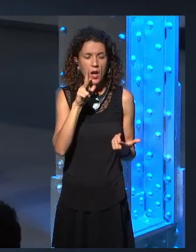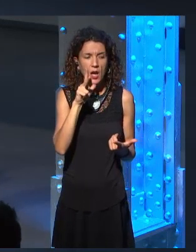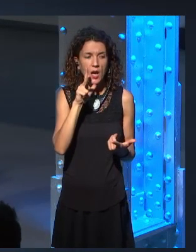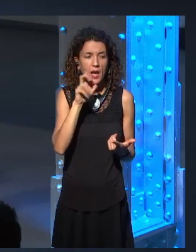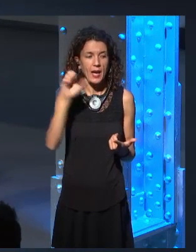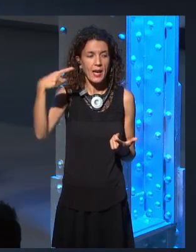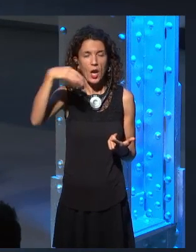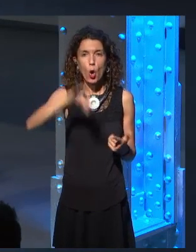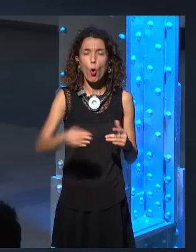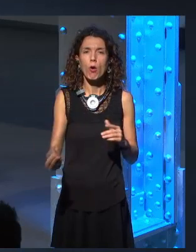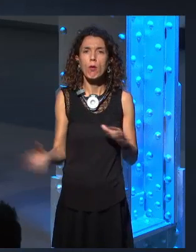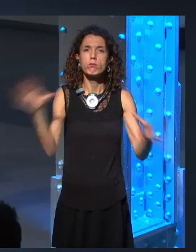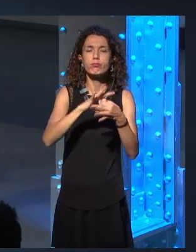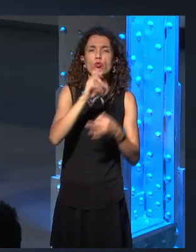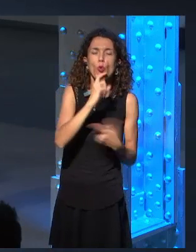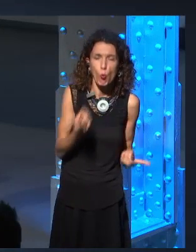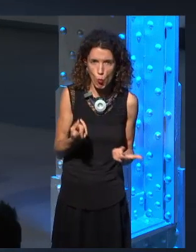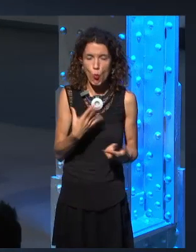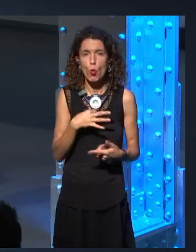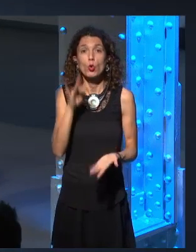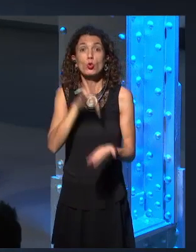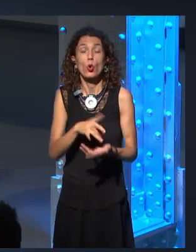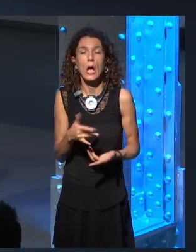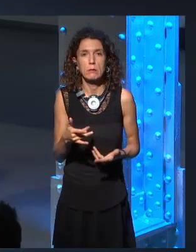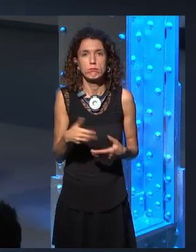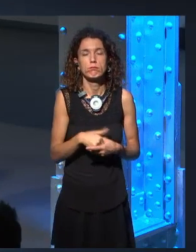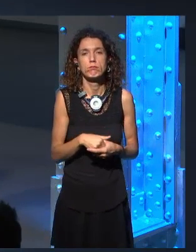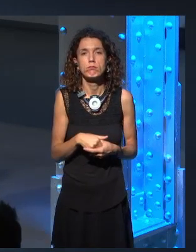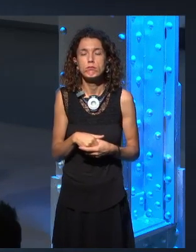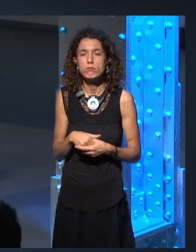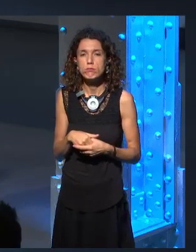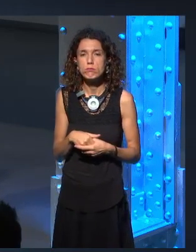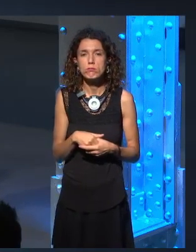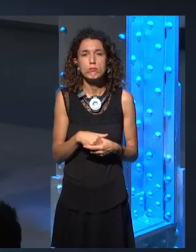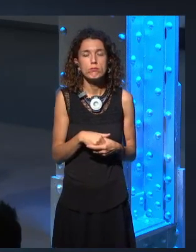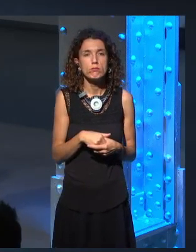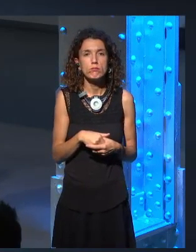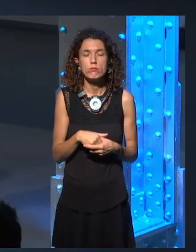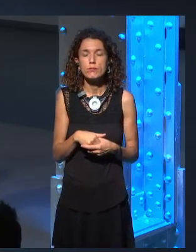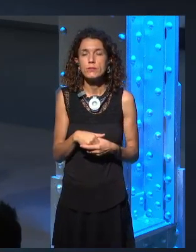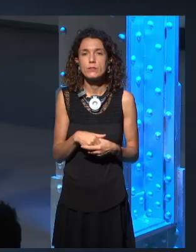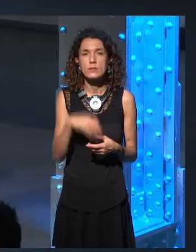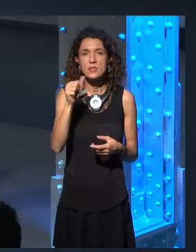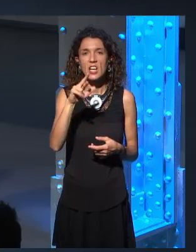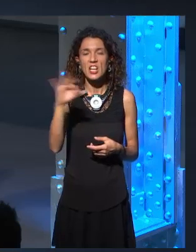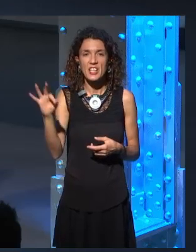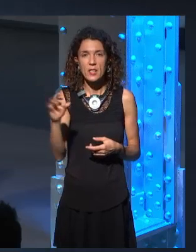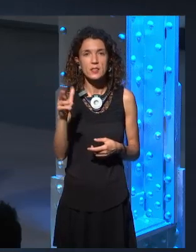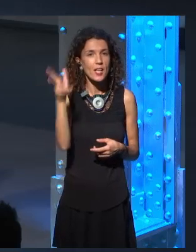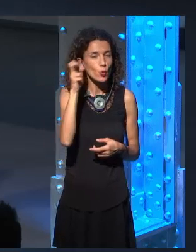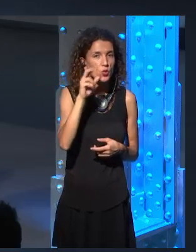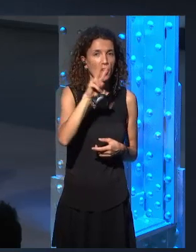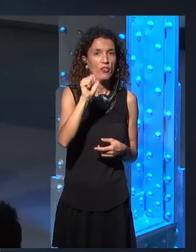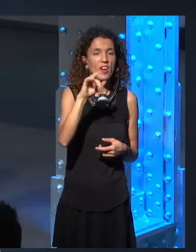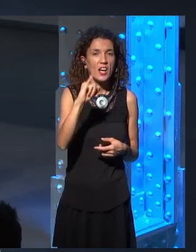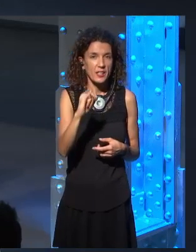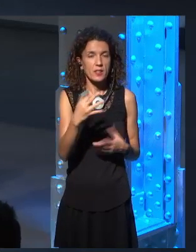Arya overhears Boris and Illyrio. Boris and Illyrio, there was no Blackfires. There may not even have been an Aegon.